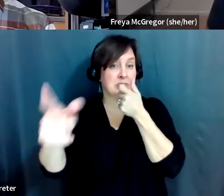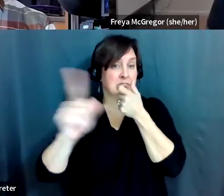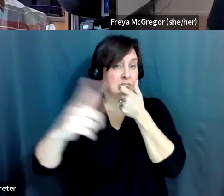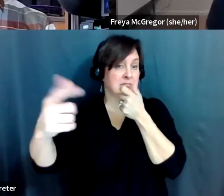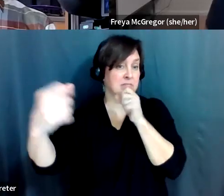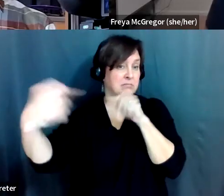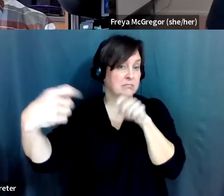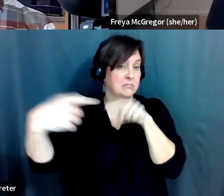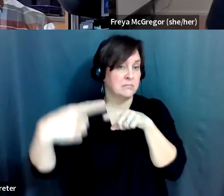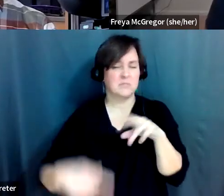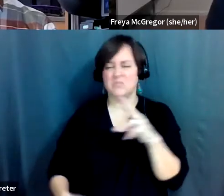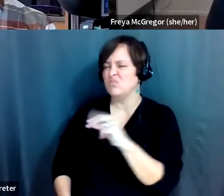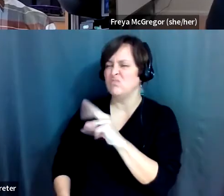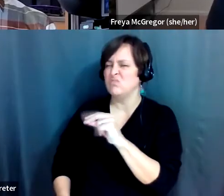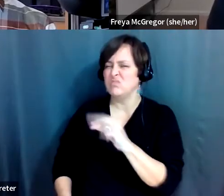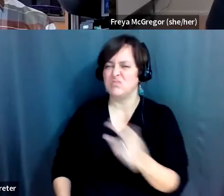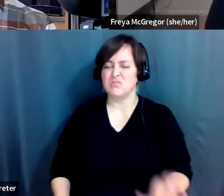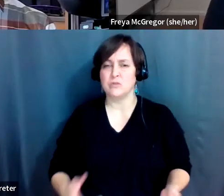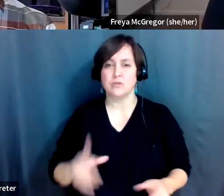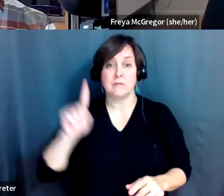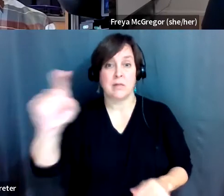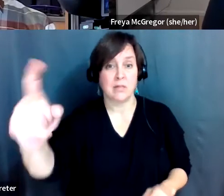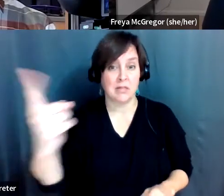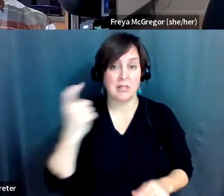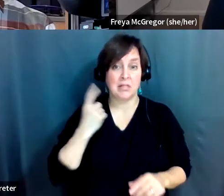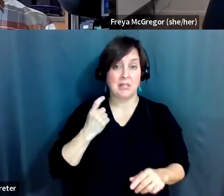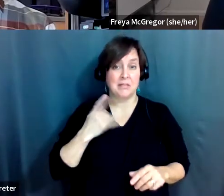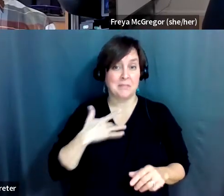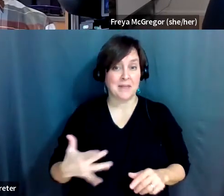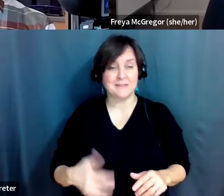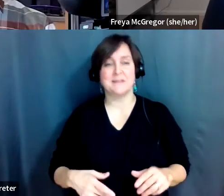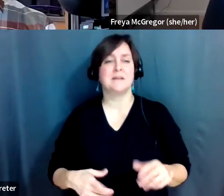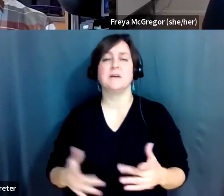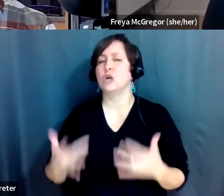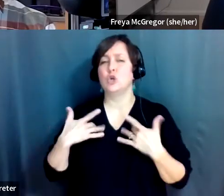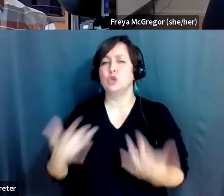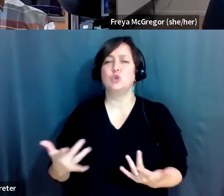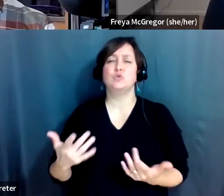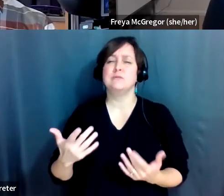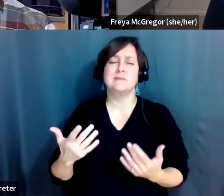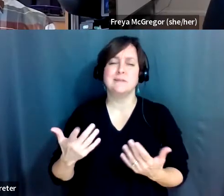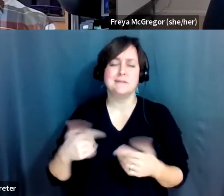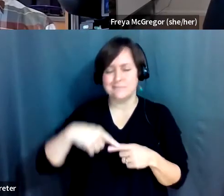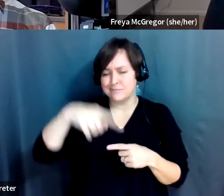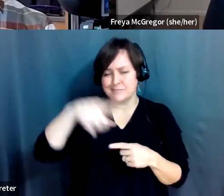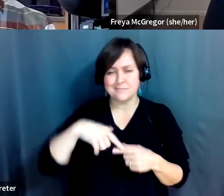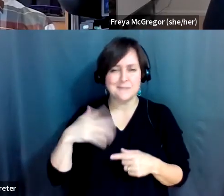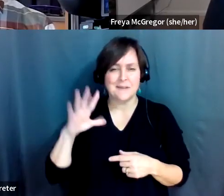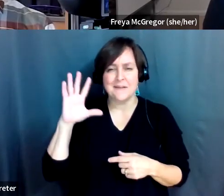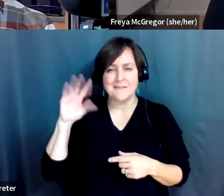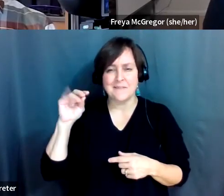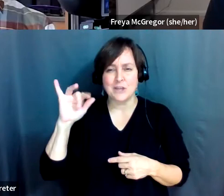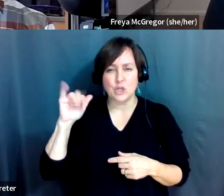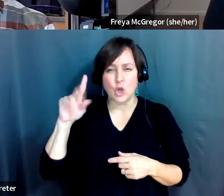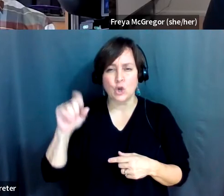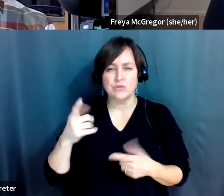Um, no, they just, they just run. Well, usually, um, they're no more than, you know, maybe 50 yards ahead